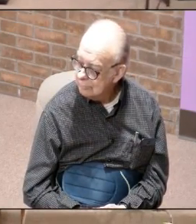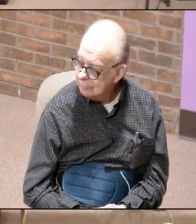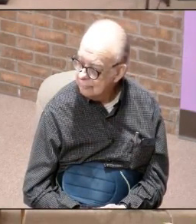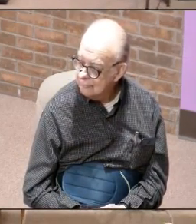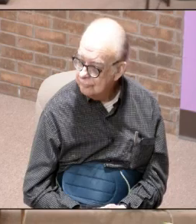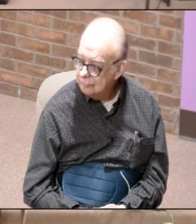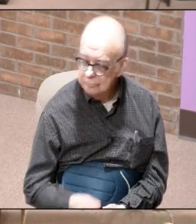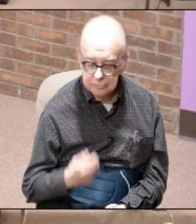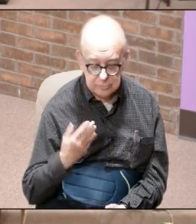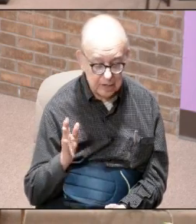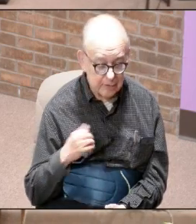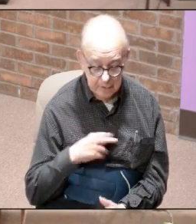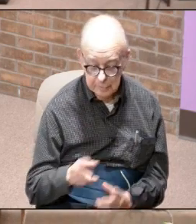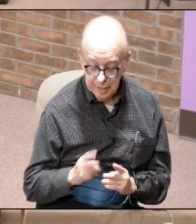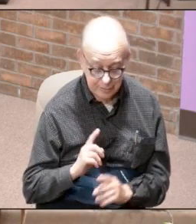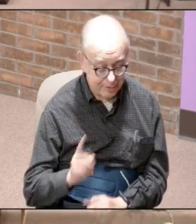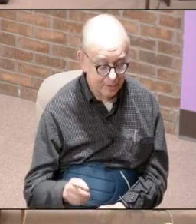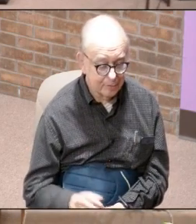don't have any place to go